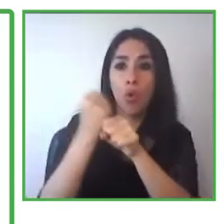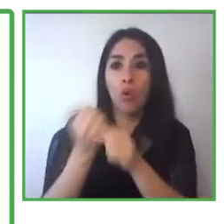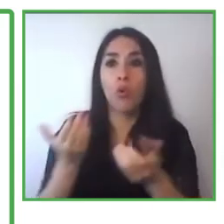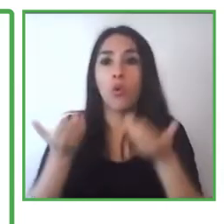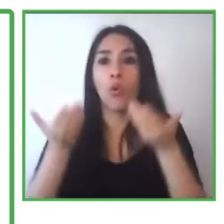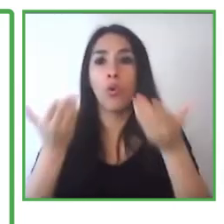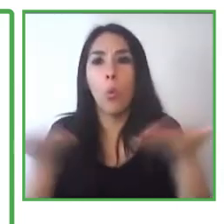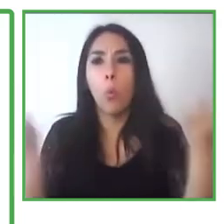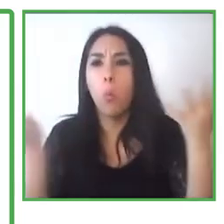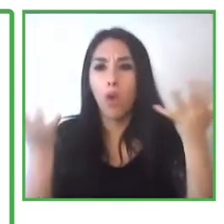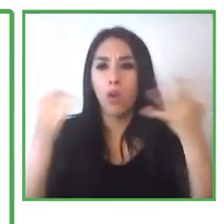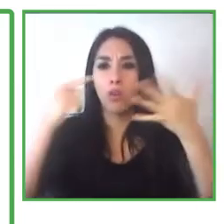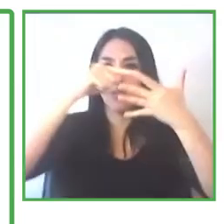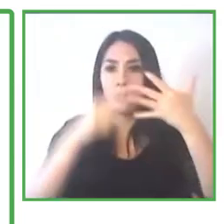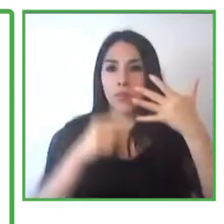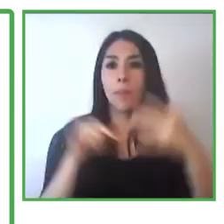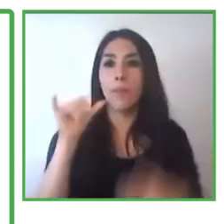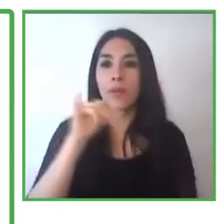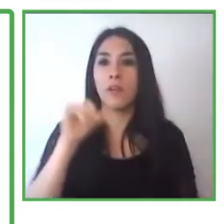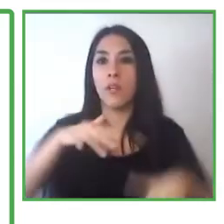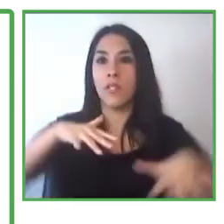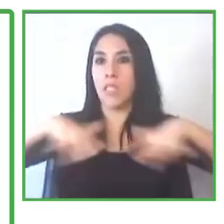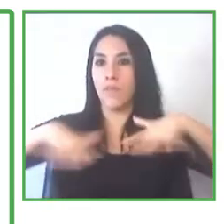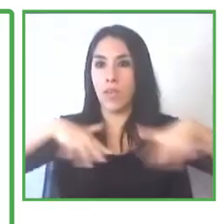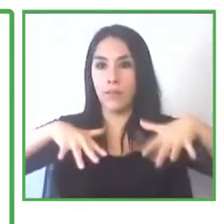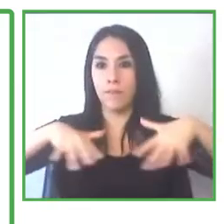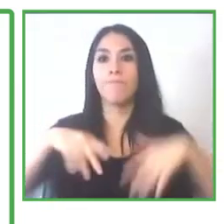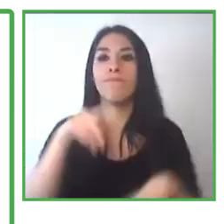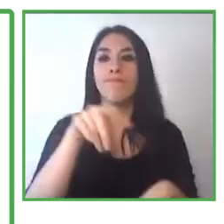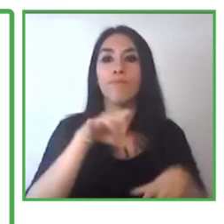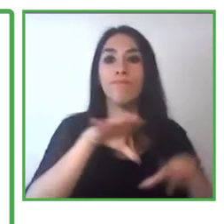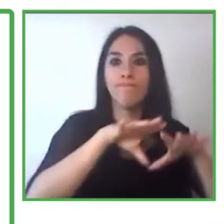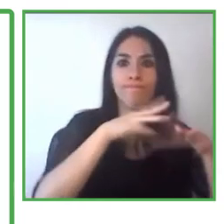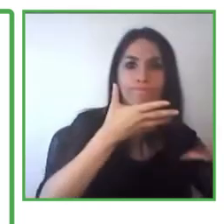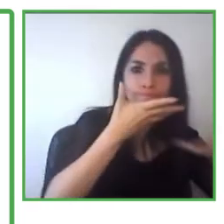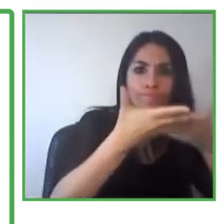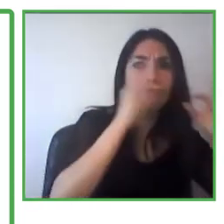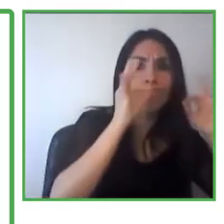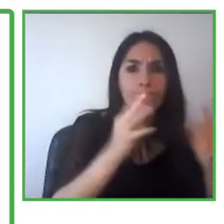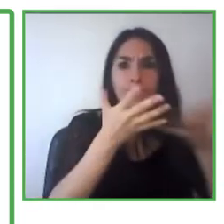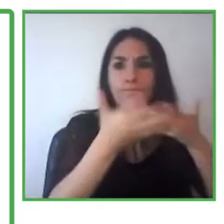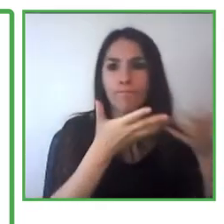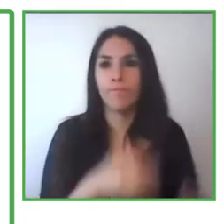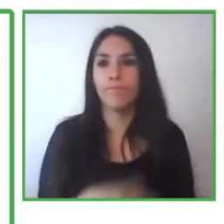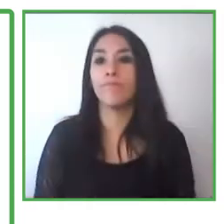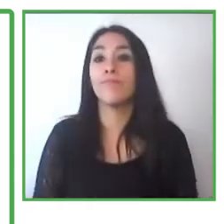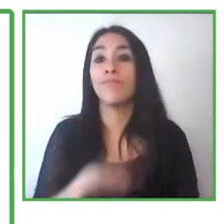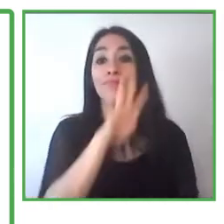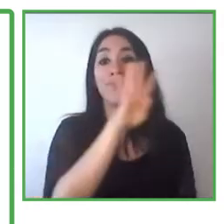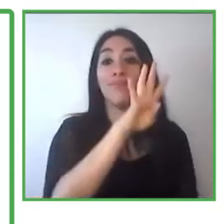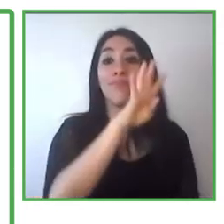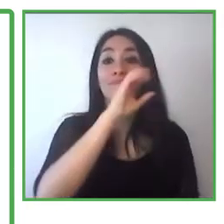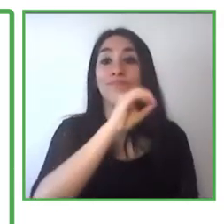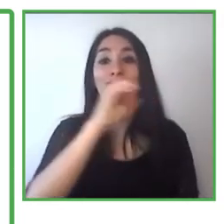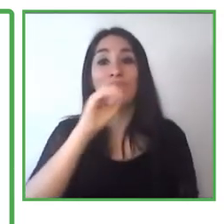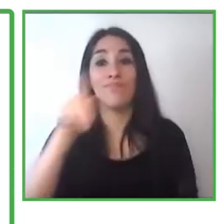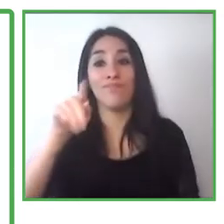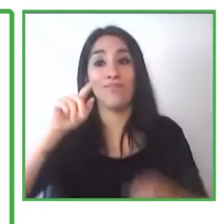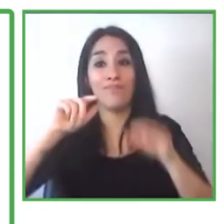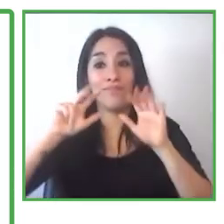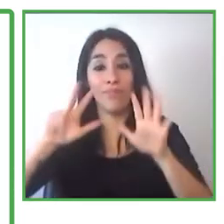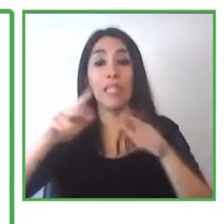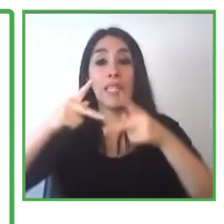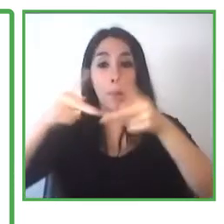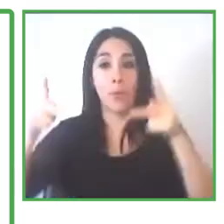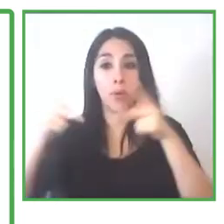that are being shared so they can work together. In this 482 entities, have